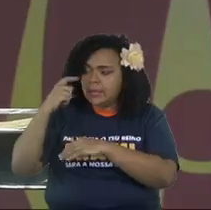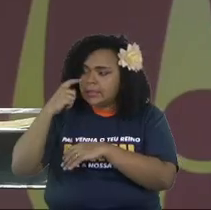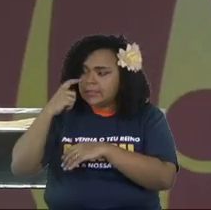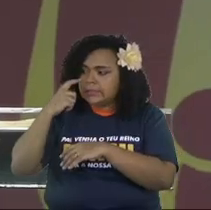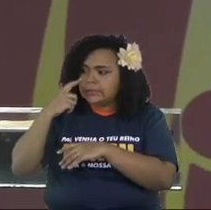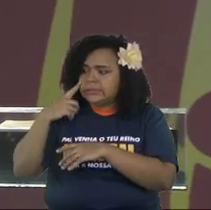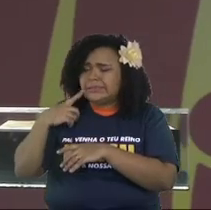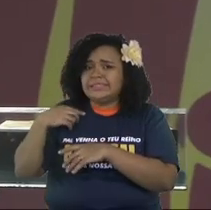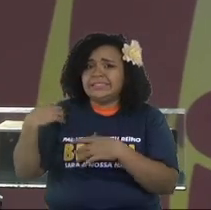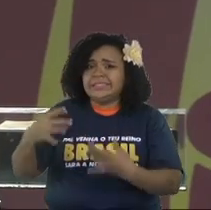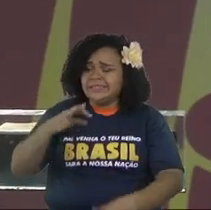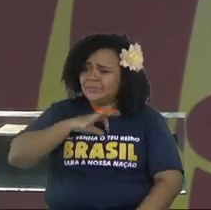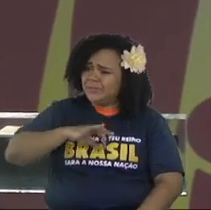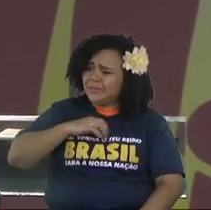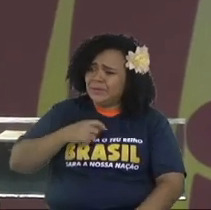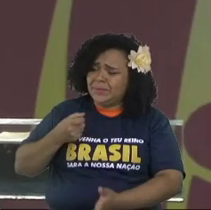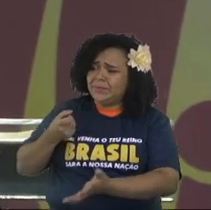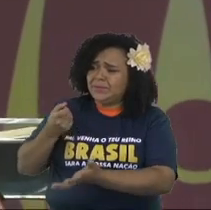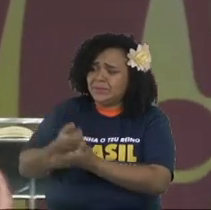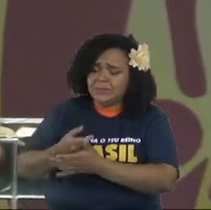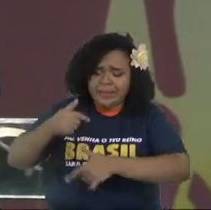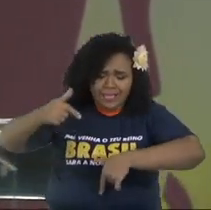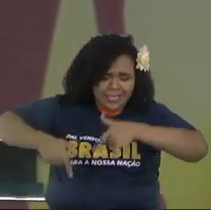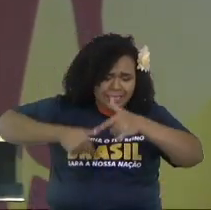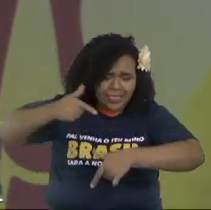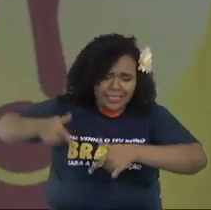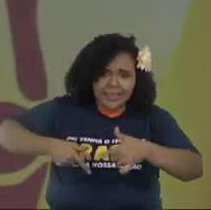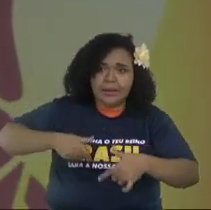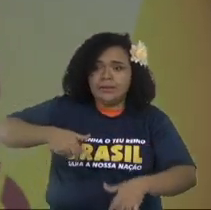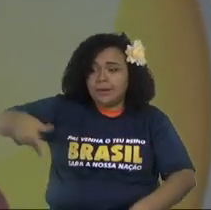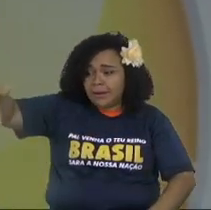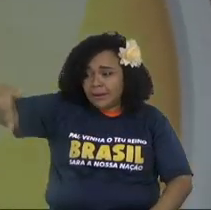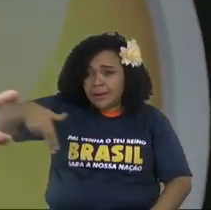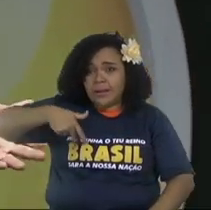he was not even his girlfriend he brought a ring